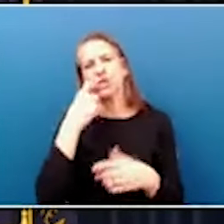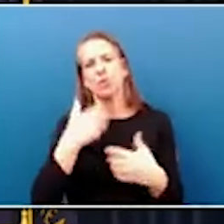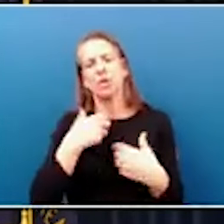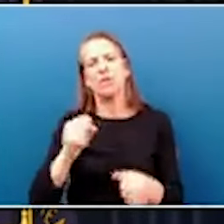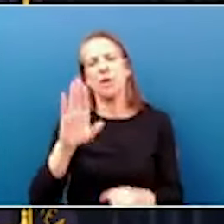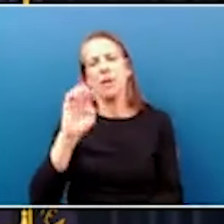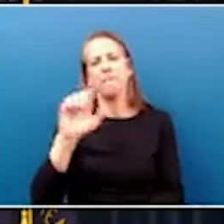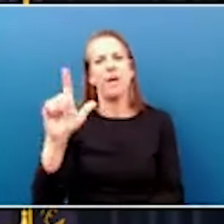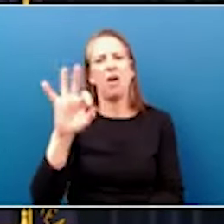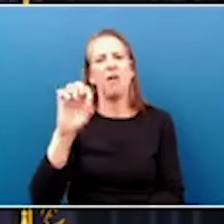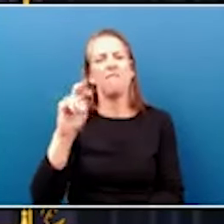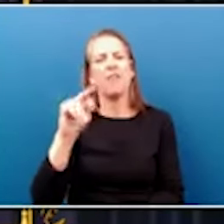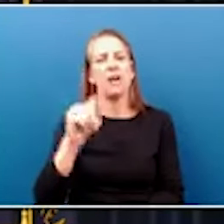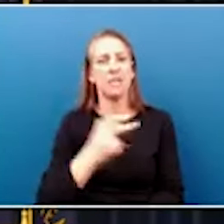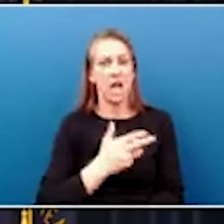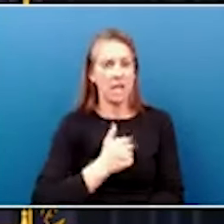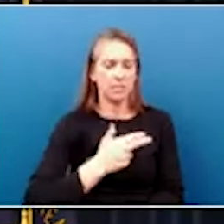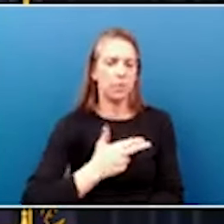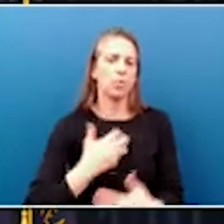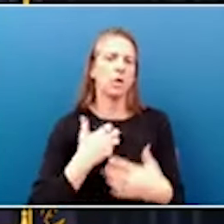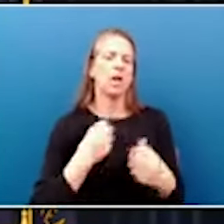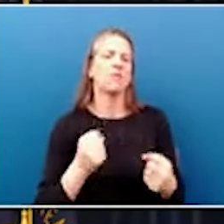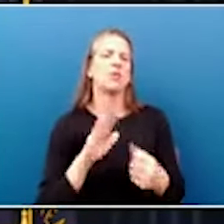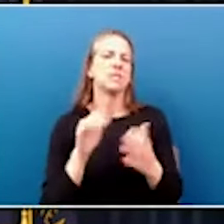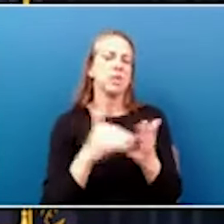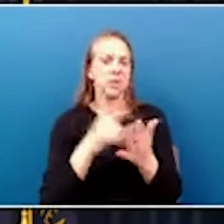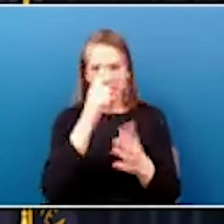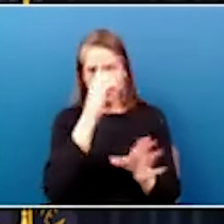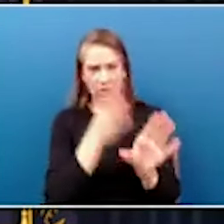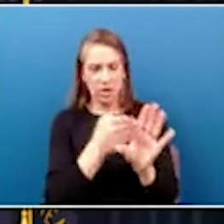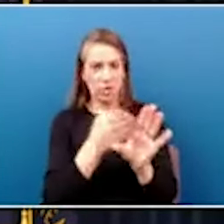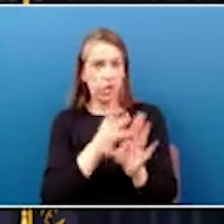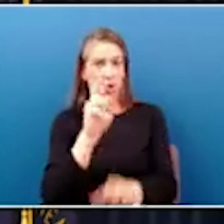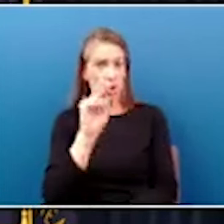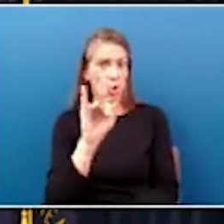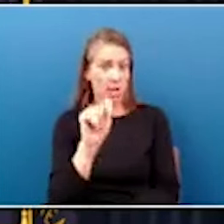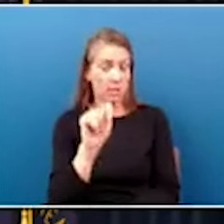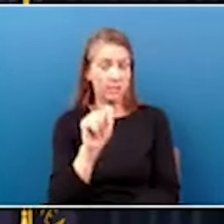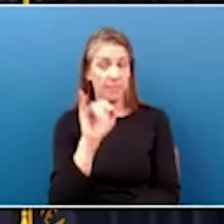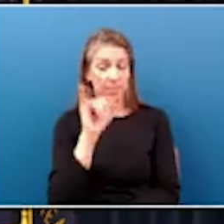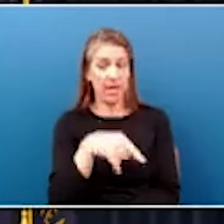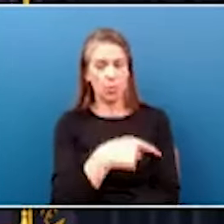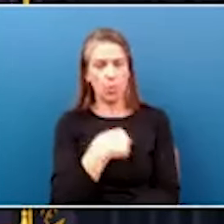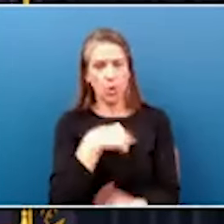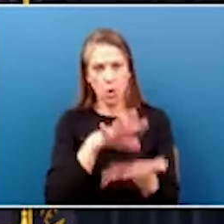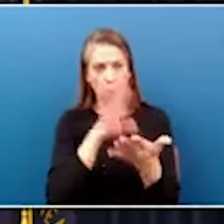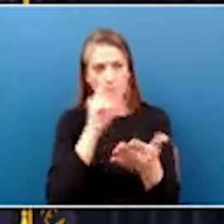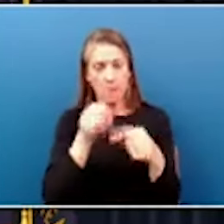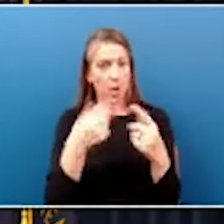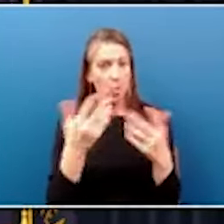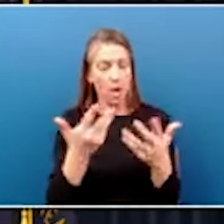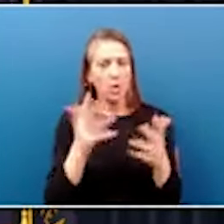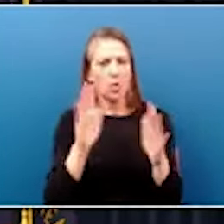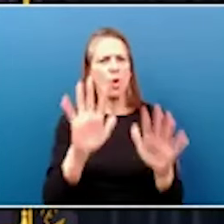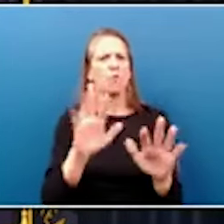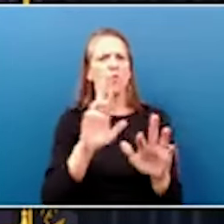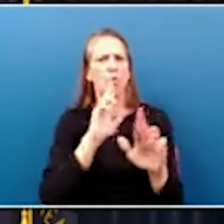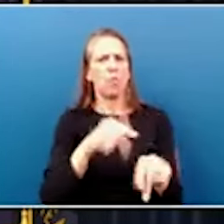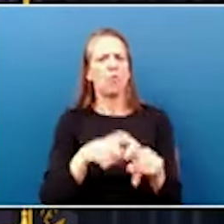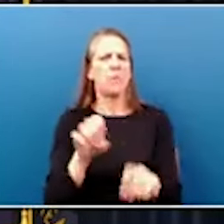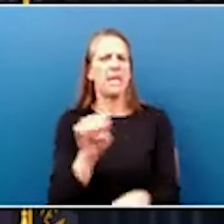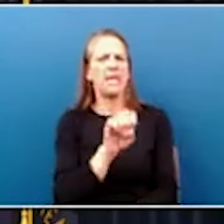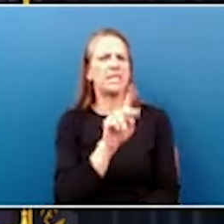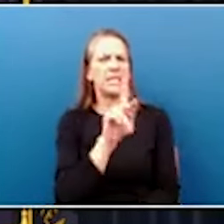and Recovery Center Psychiatric Unit. It was here that we learned about a great report from East Tennessee State